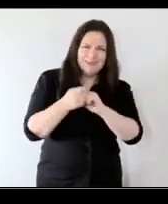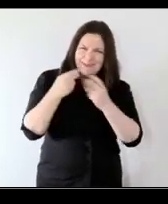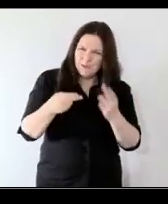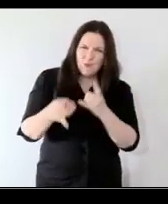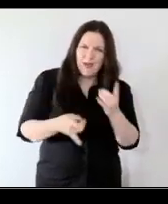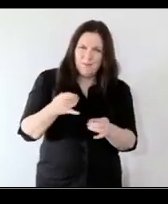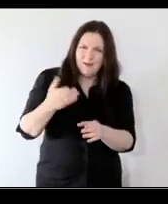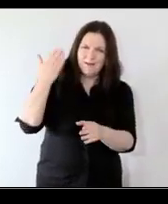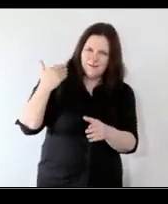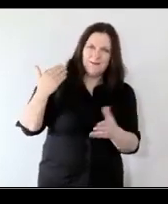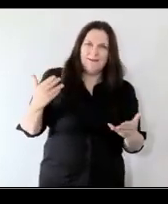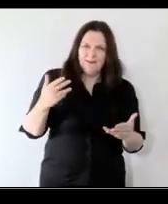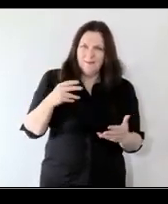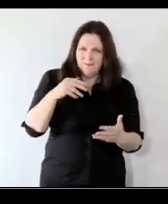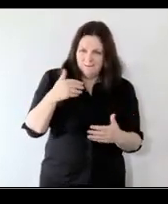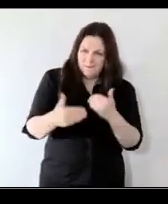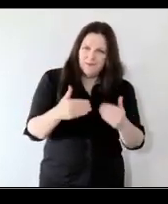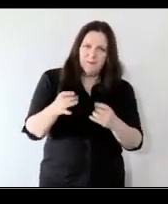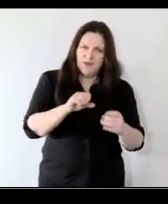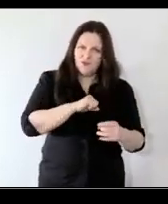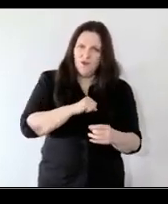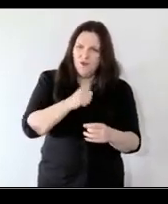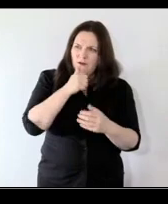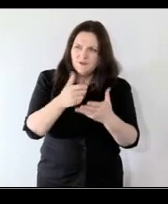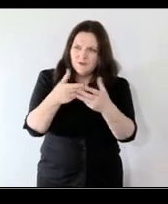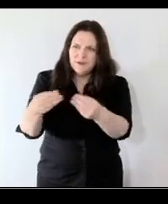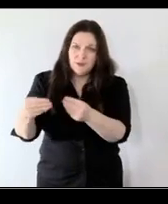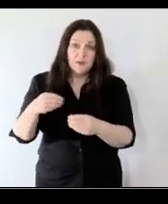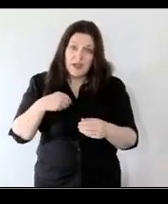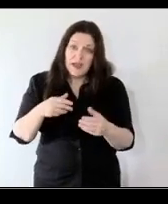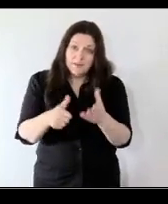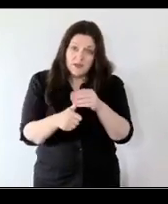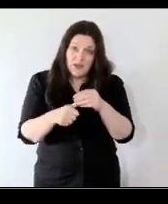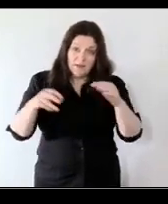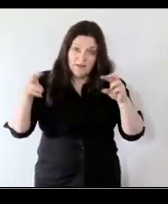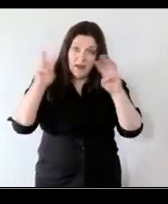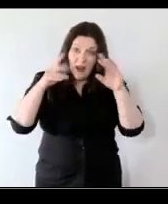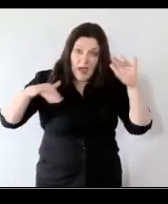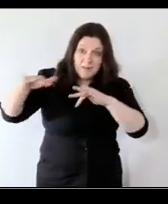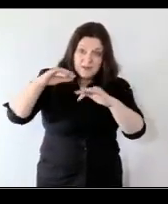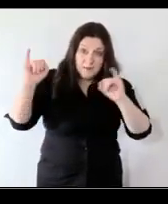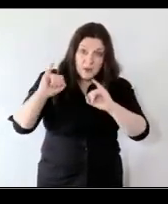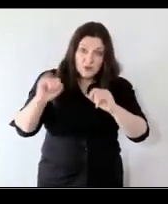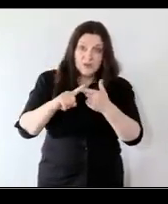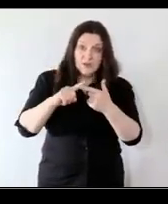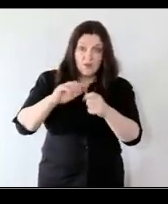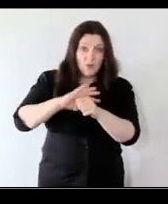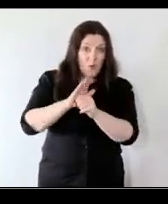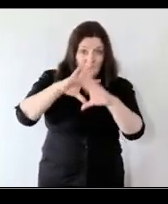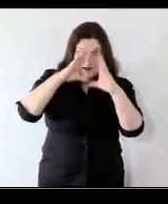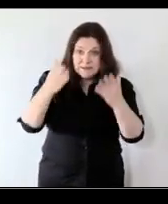happen to create solutions to the climate emergency solutions to the covid